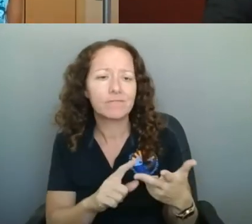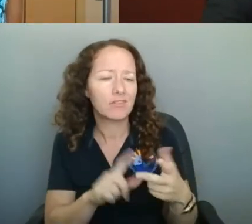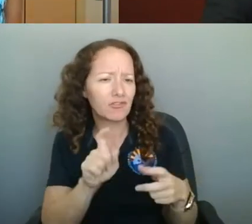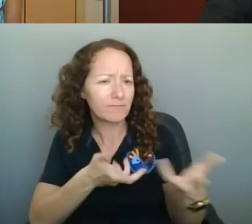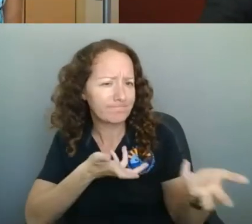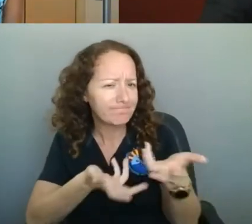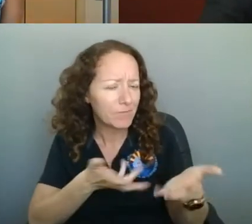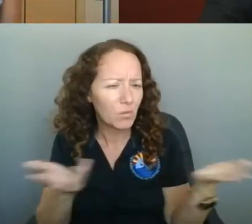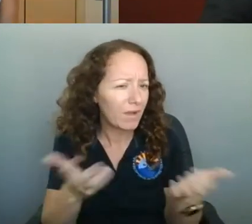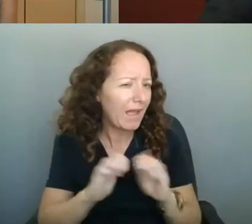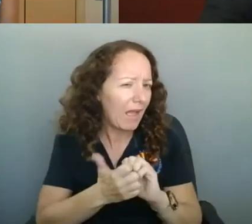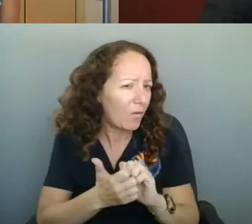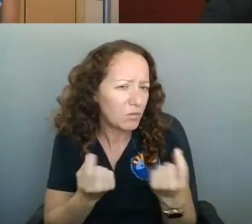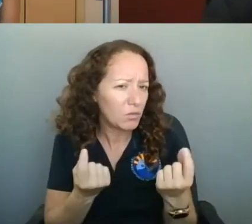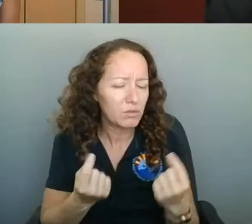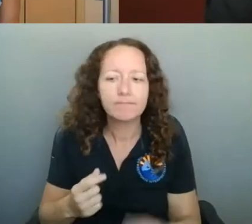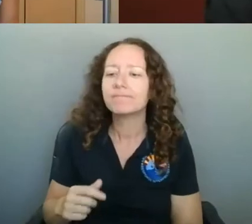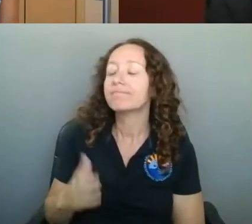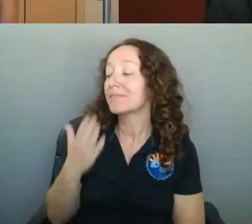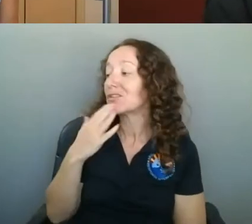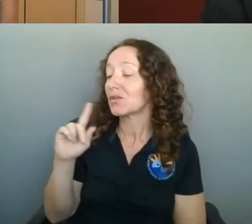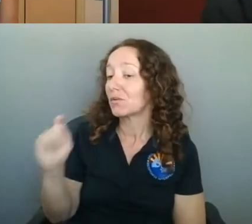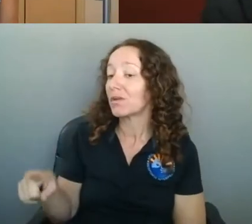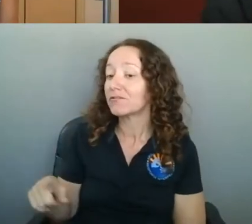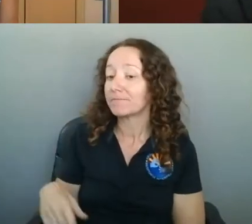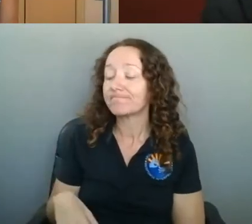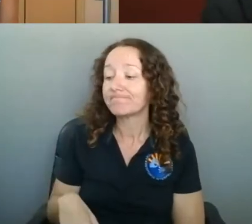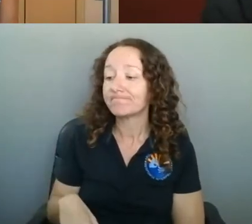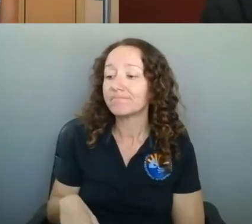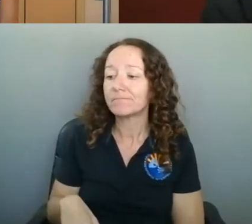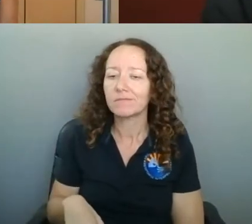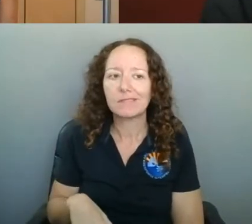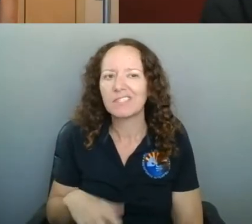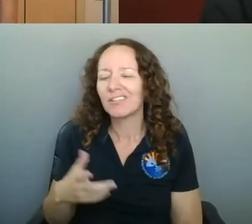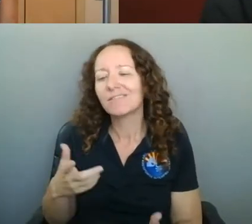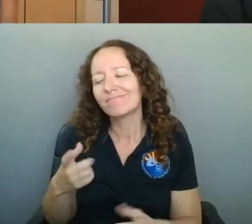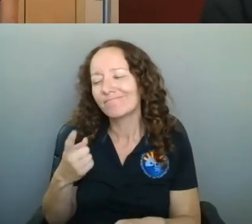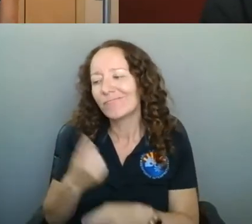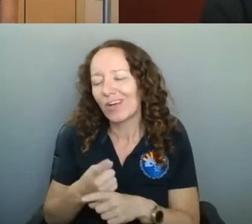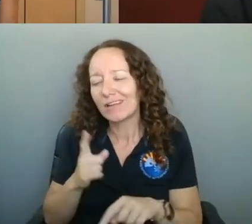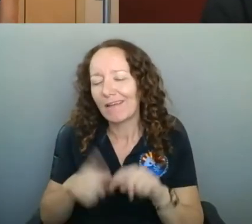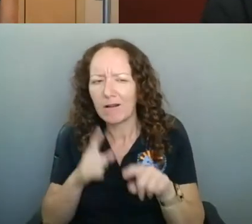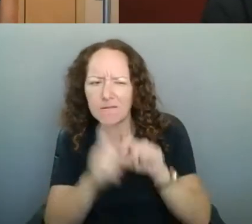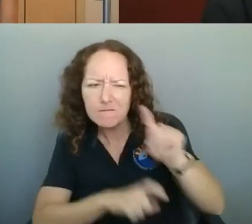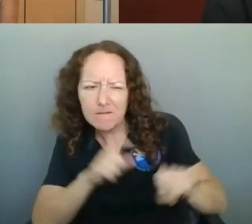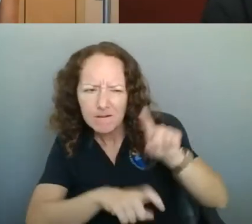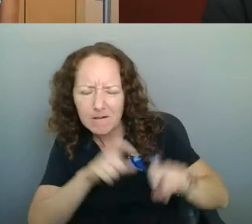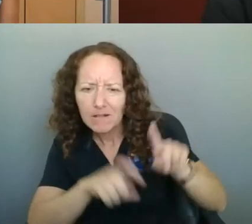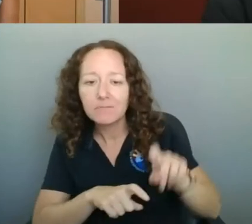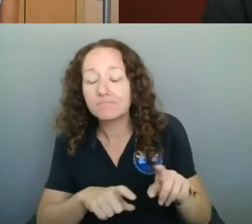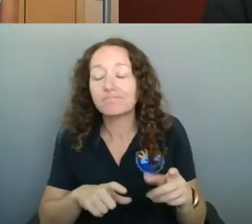That's a good question. And, you know, without going deep into their health conditions or what's happening, I would just take their word for it.